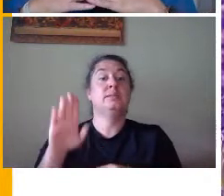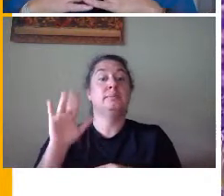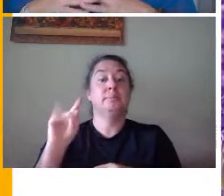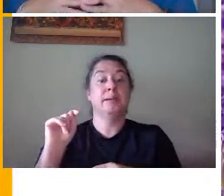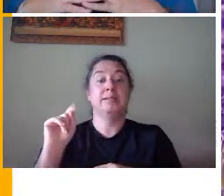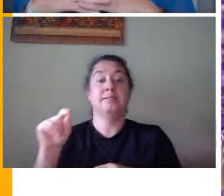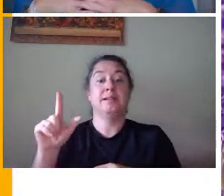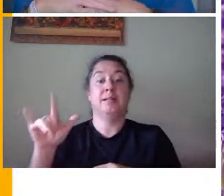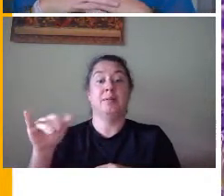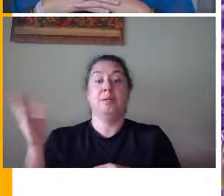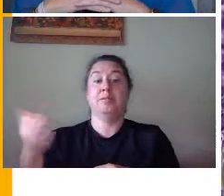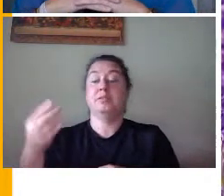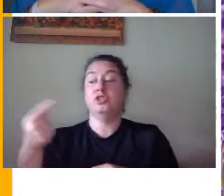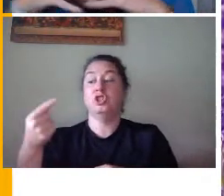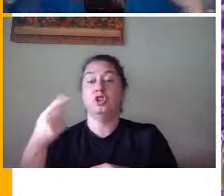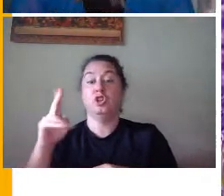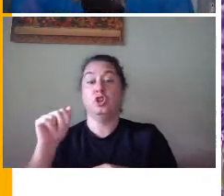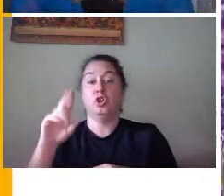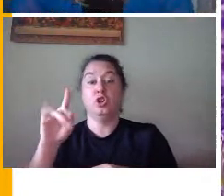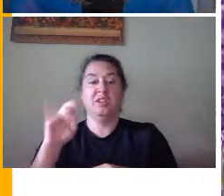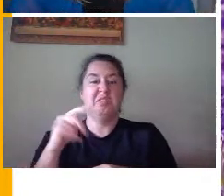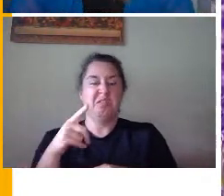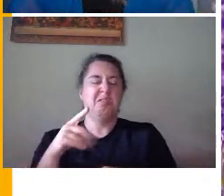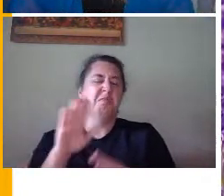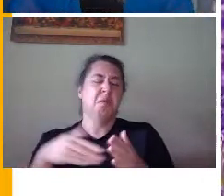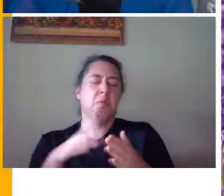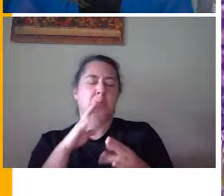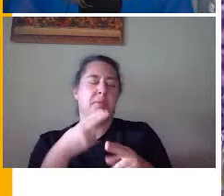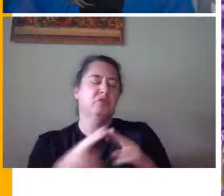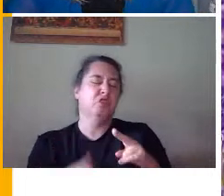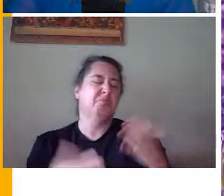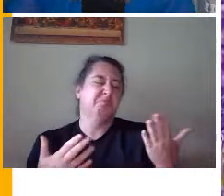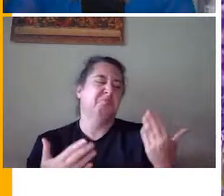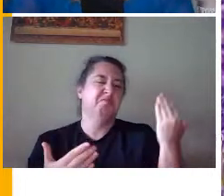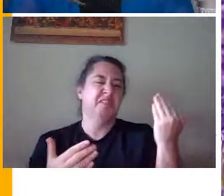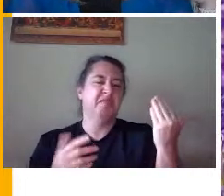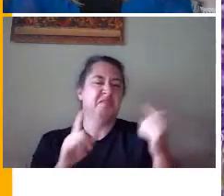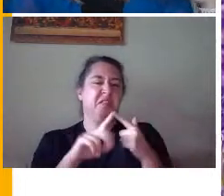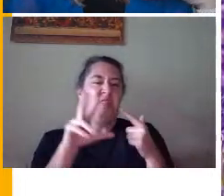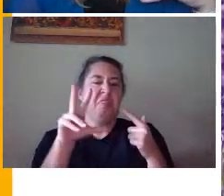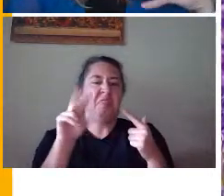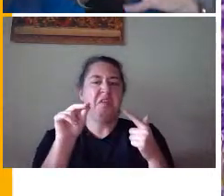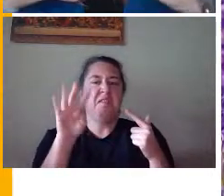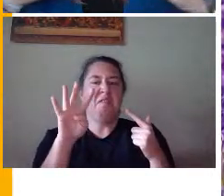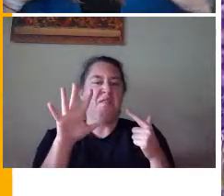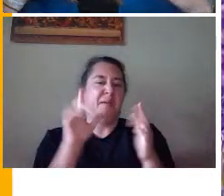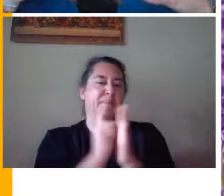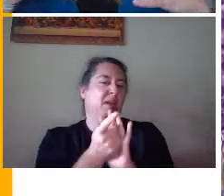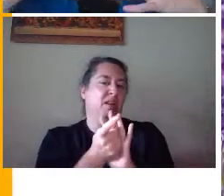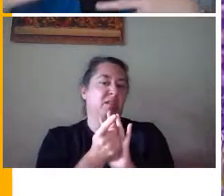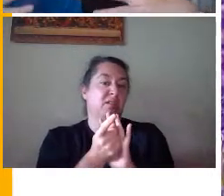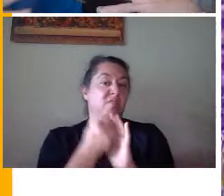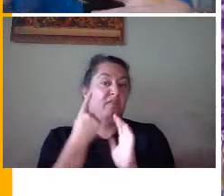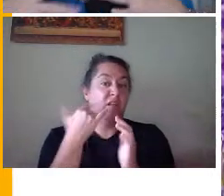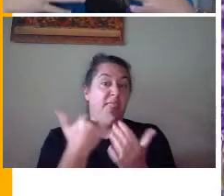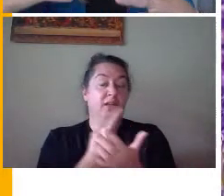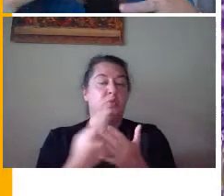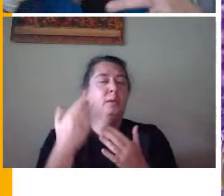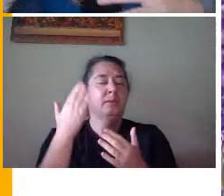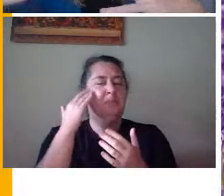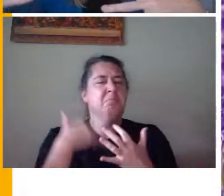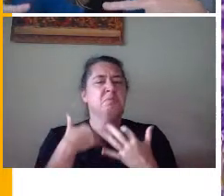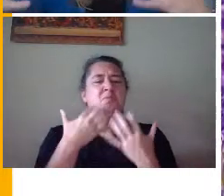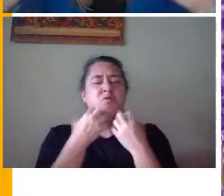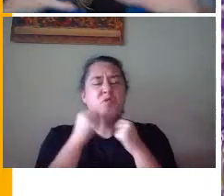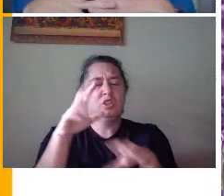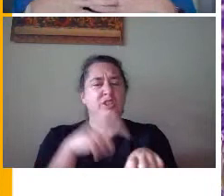gguardians. They're all going to be relatively short between 15 to 30, 45 minutes. We value your time. We know